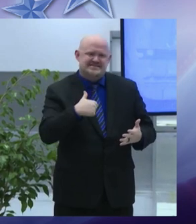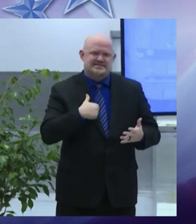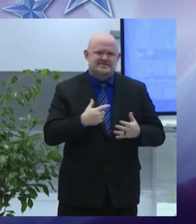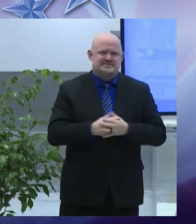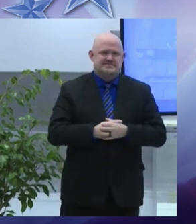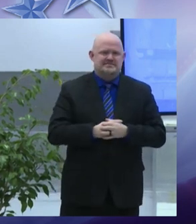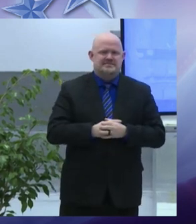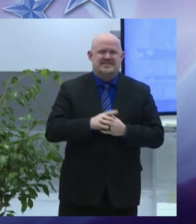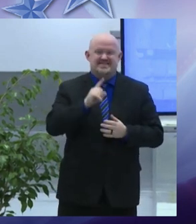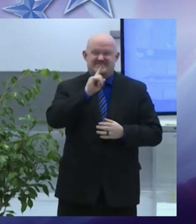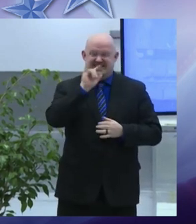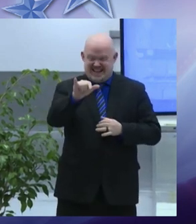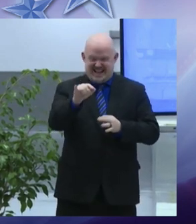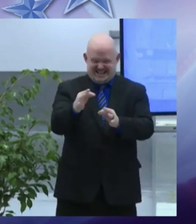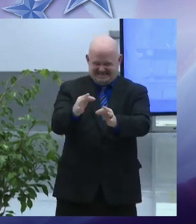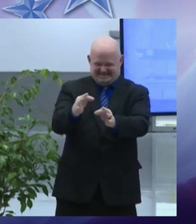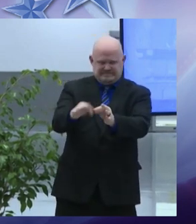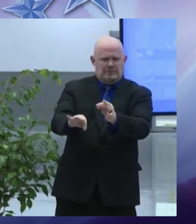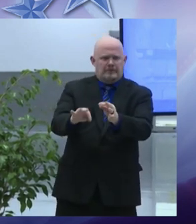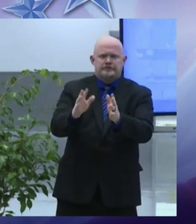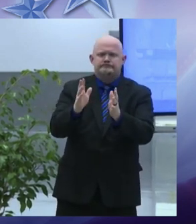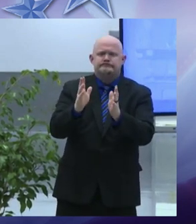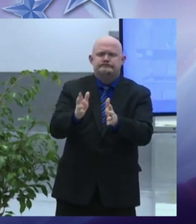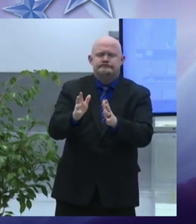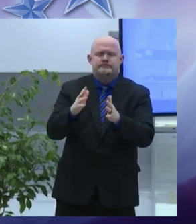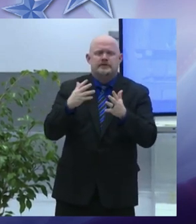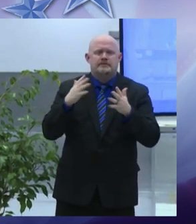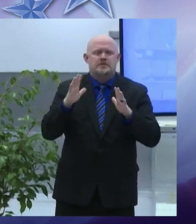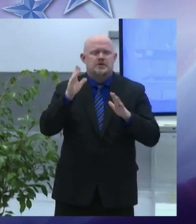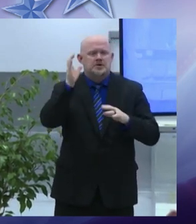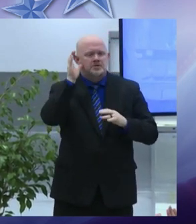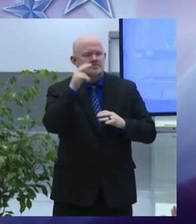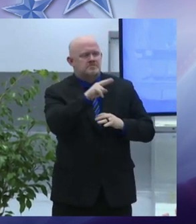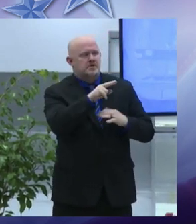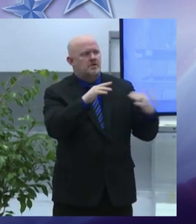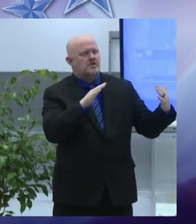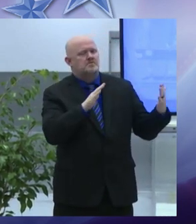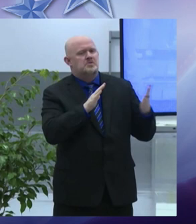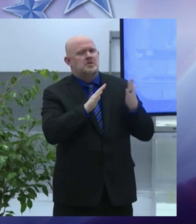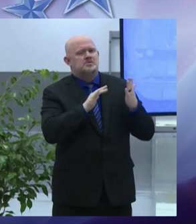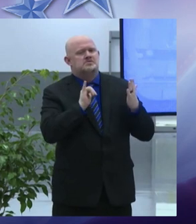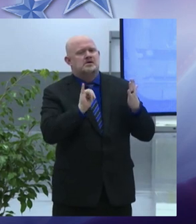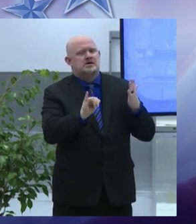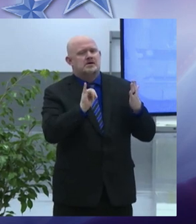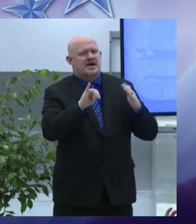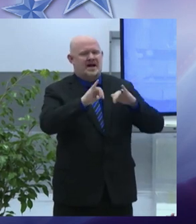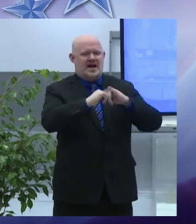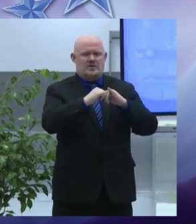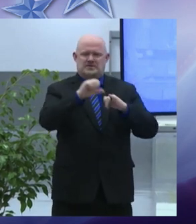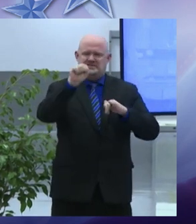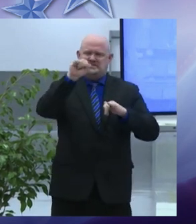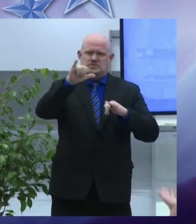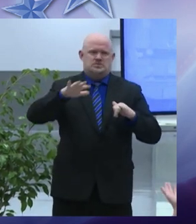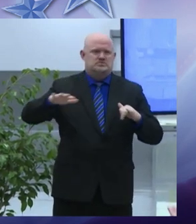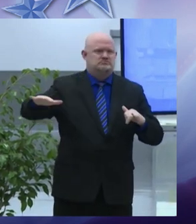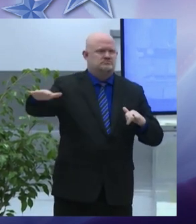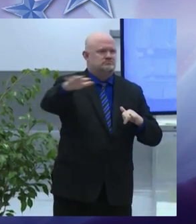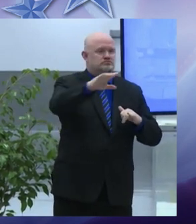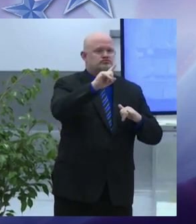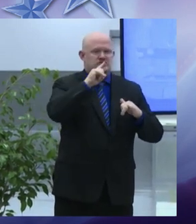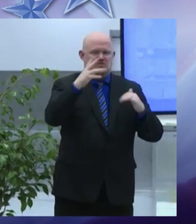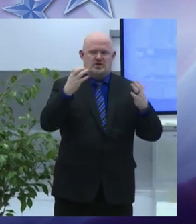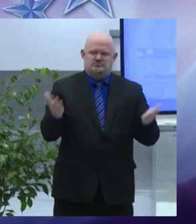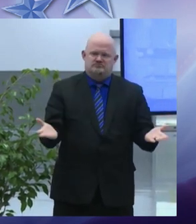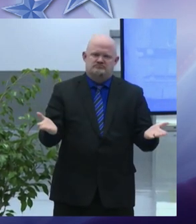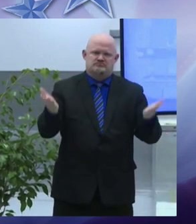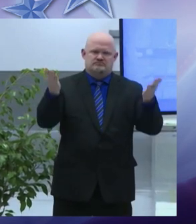and listening to his approach on how he wanted to help make Syracuse rise above it then lasted a relationship between the two of us for six